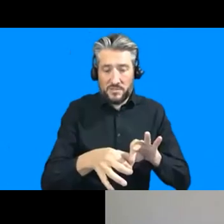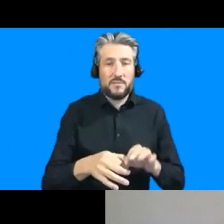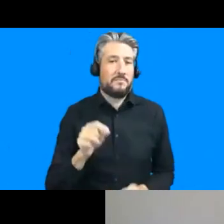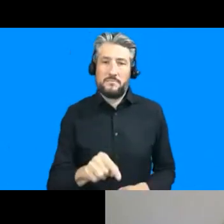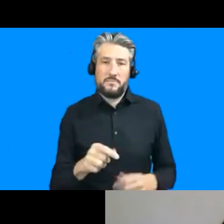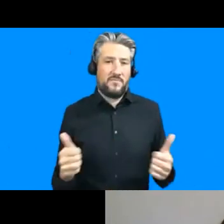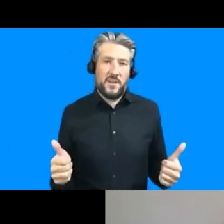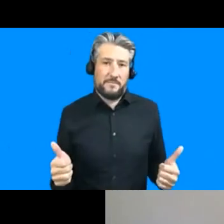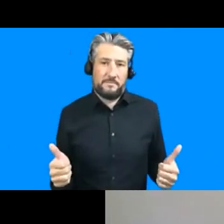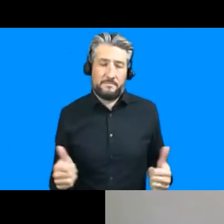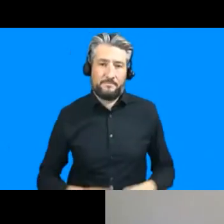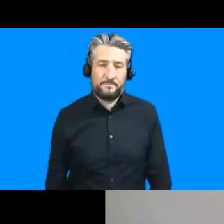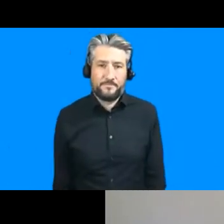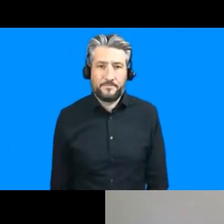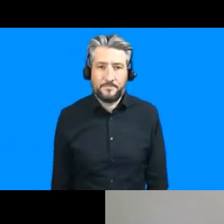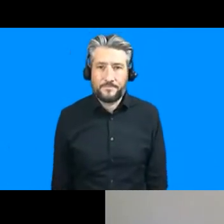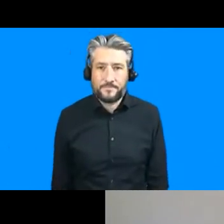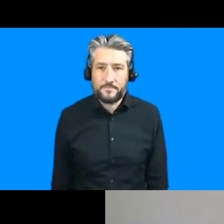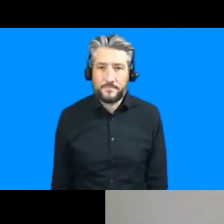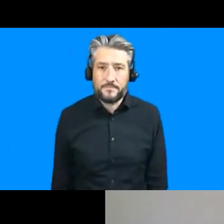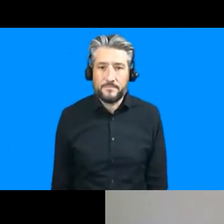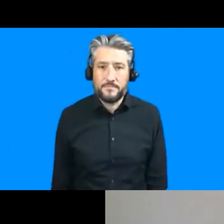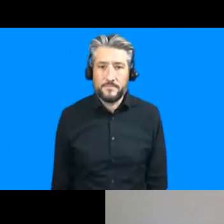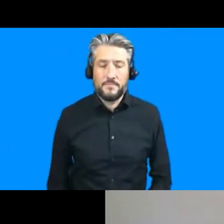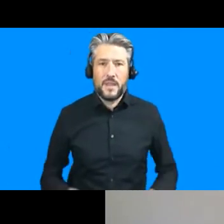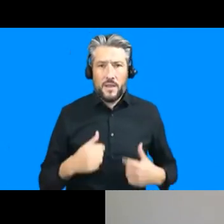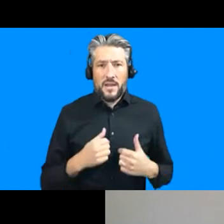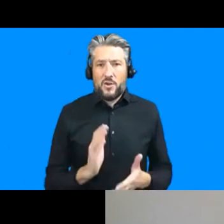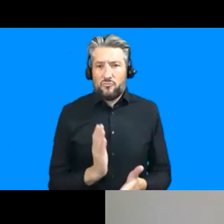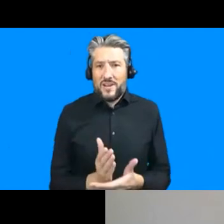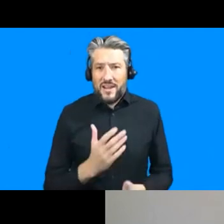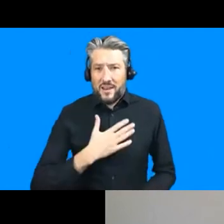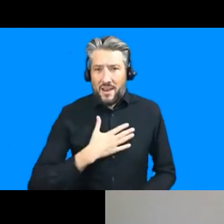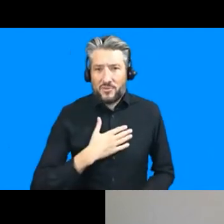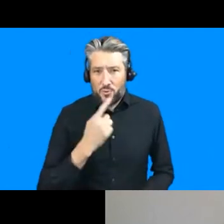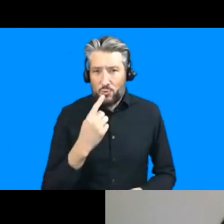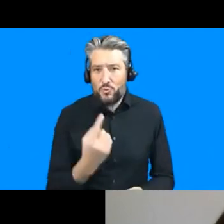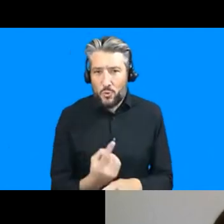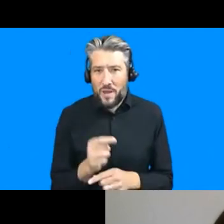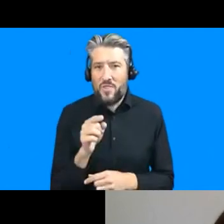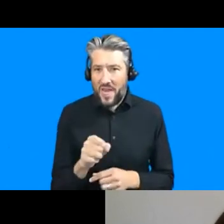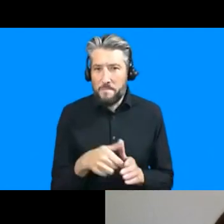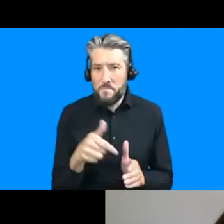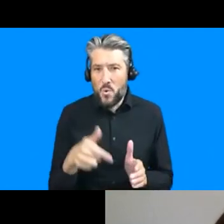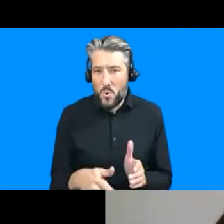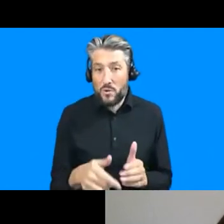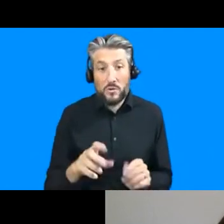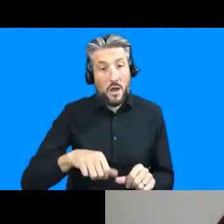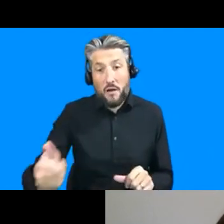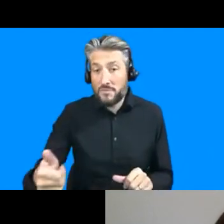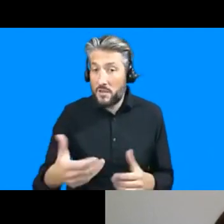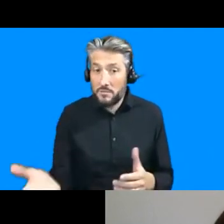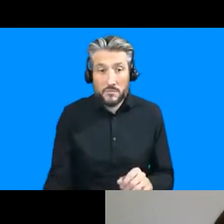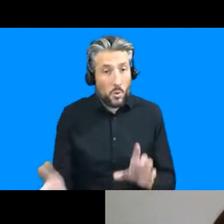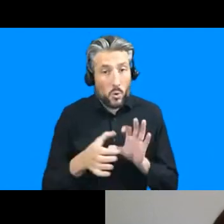space i uh and and and i'd really like to come back to it so if people want to get in touch with me over email or twitter please